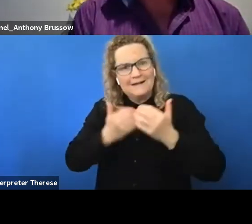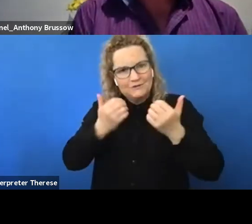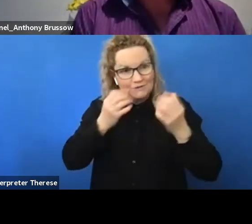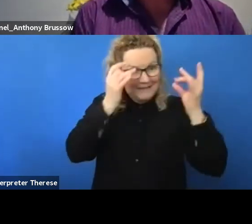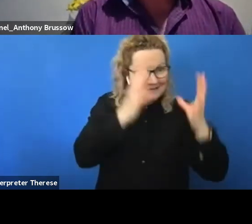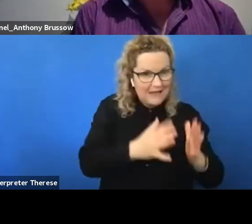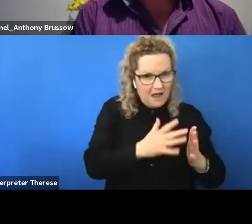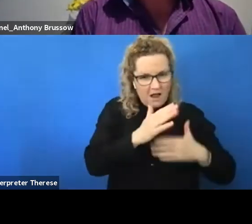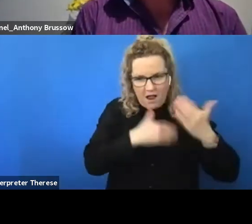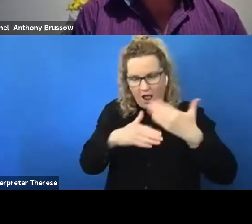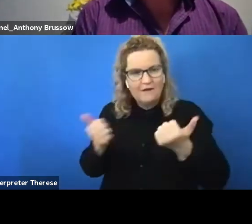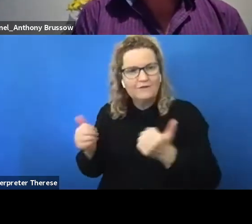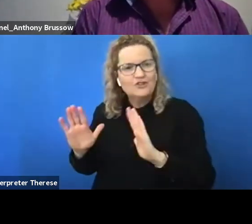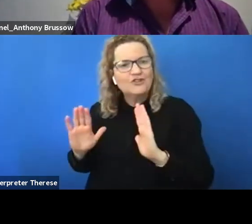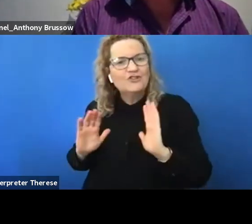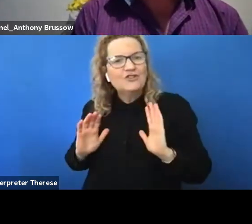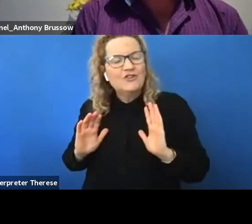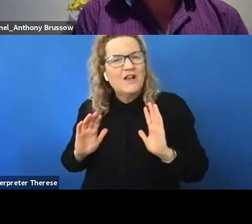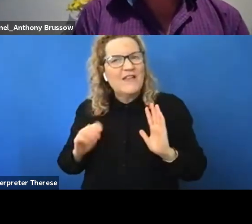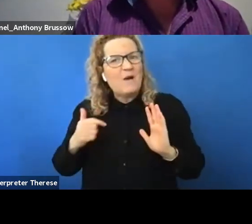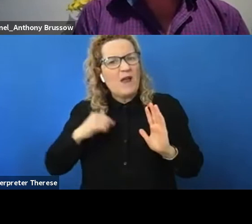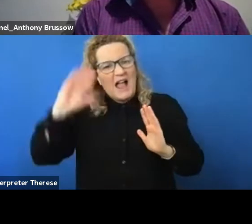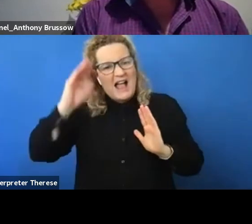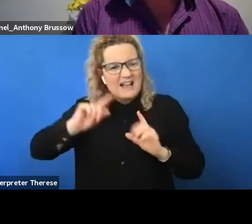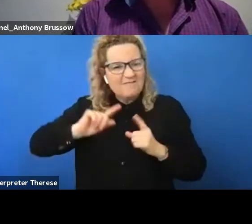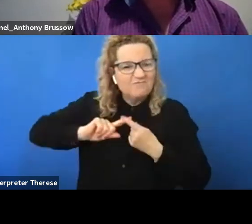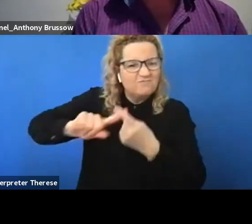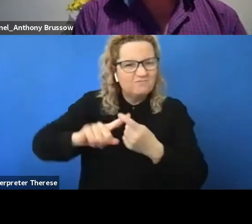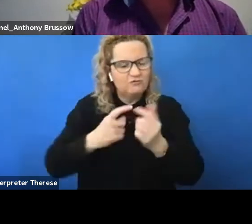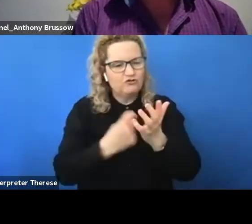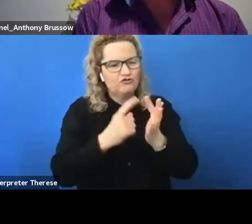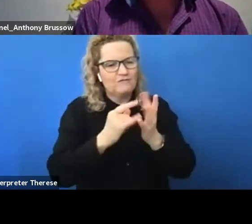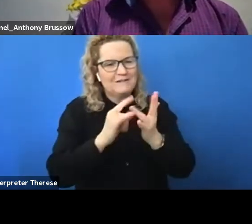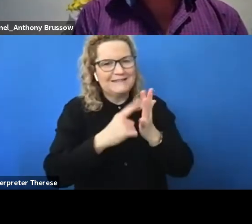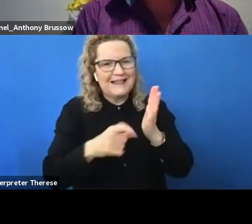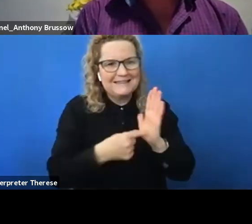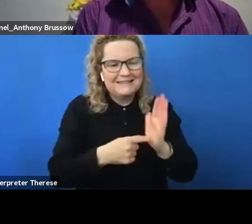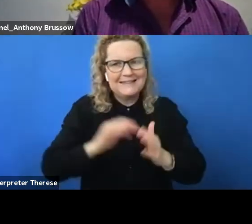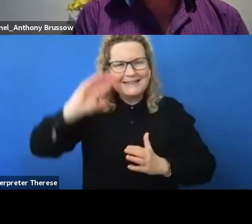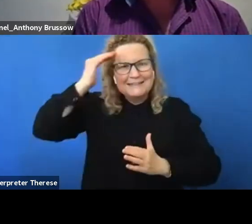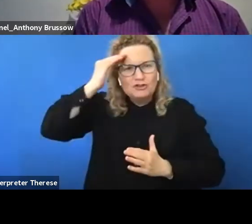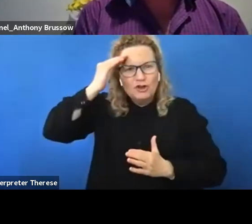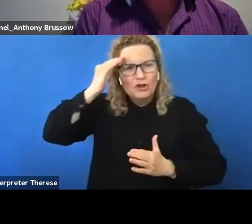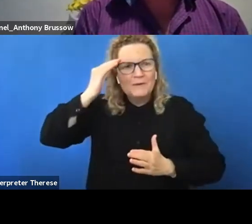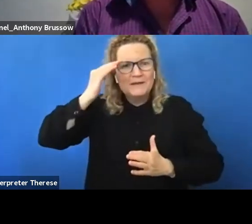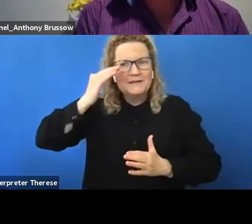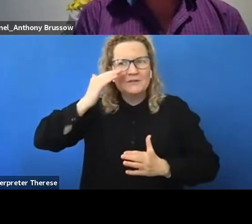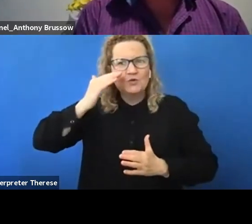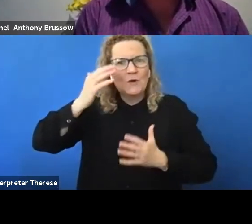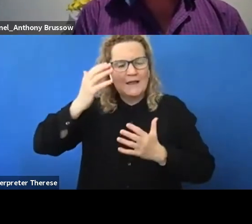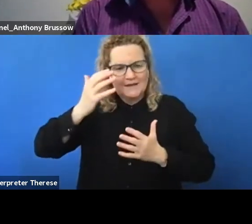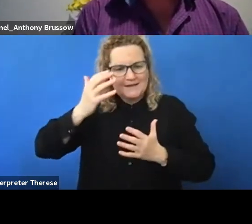the end, that we are resilient and determined creatures. So that want to, the best of ourselves and that we need